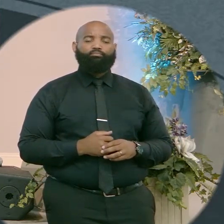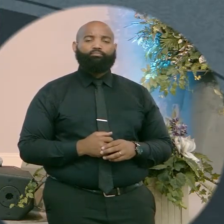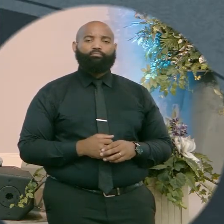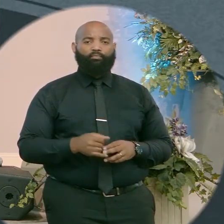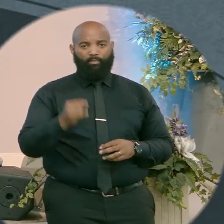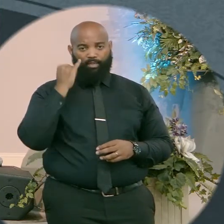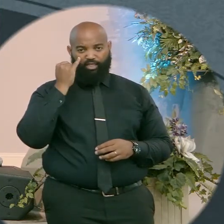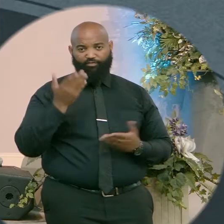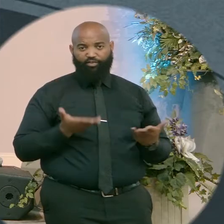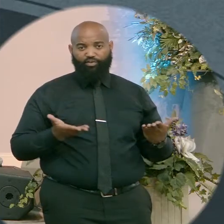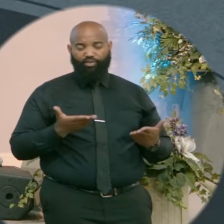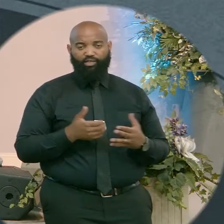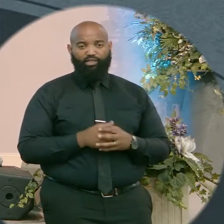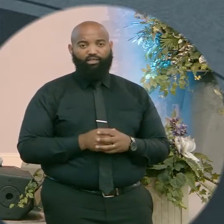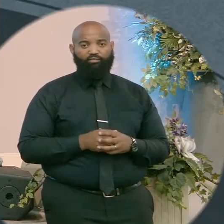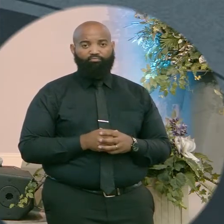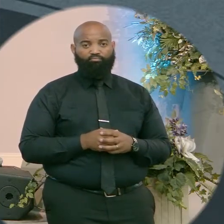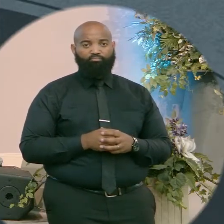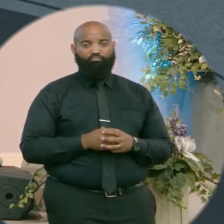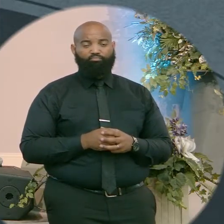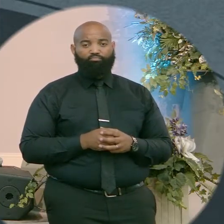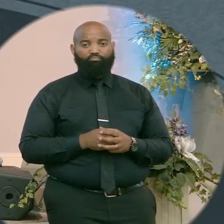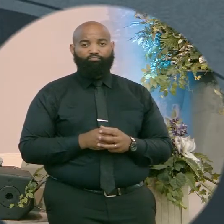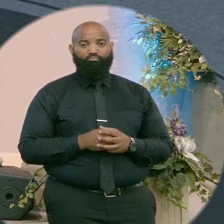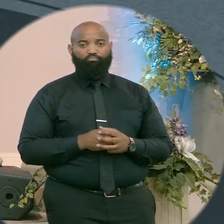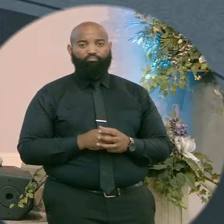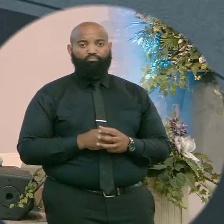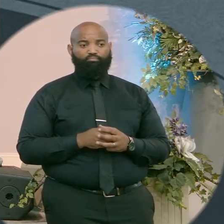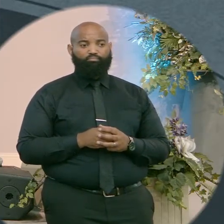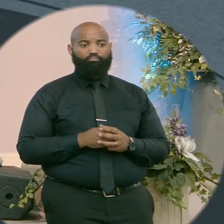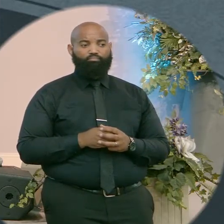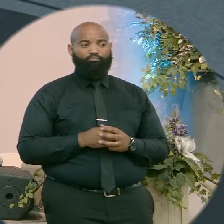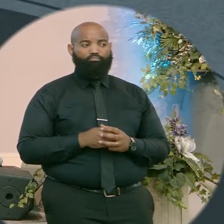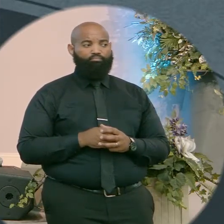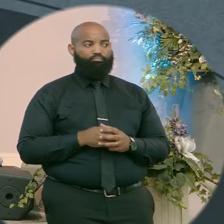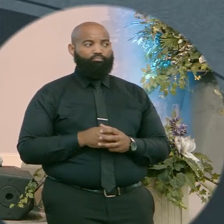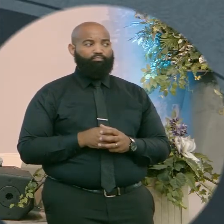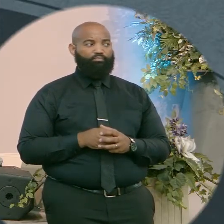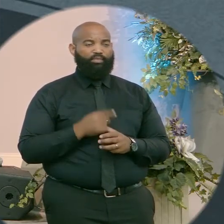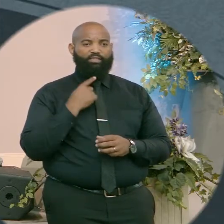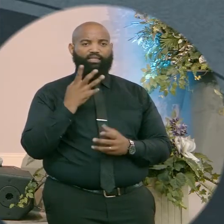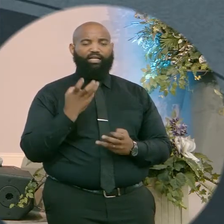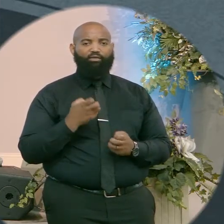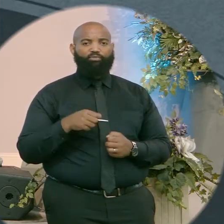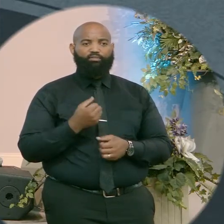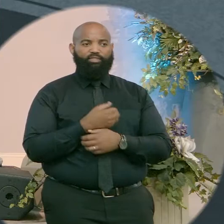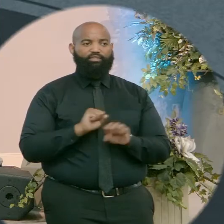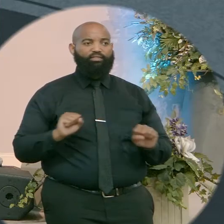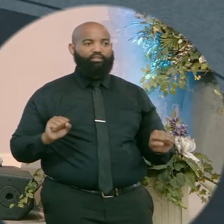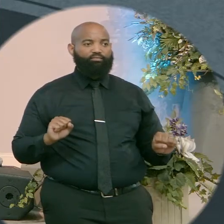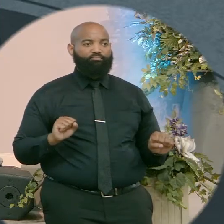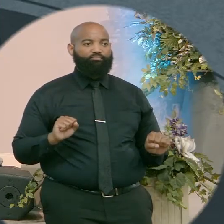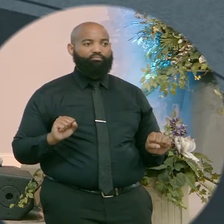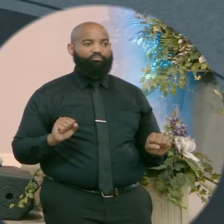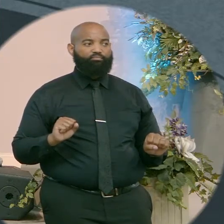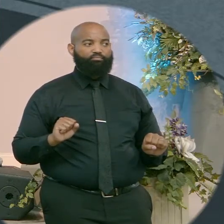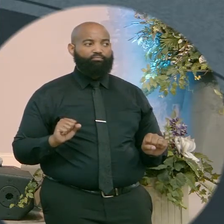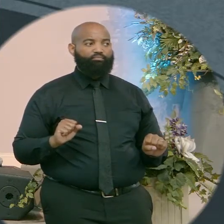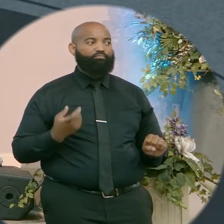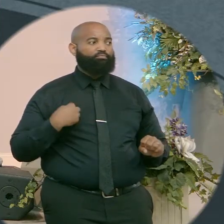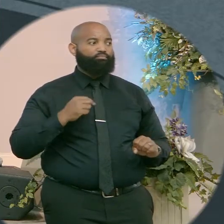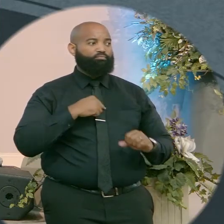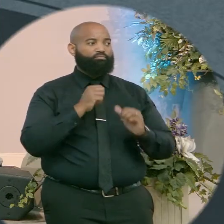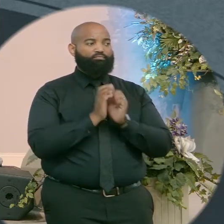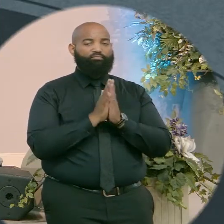If you're in this building, then I'm asking that you just be bold in your faith and walk up here. Somebody will meet you. Let us